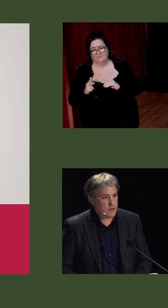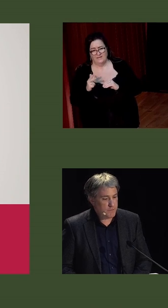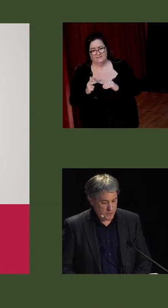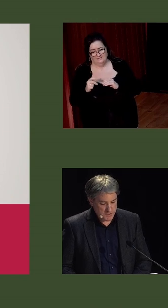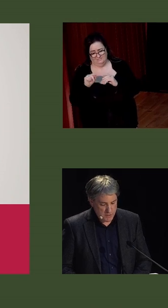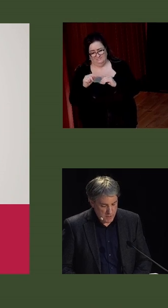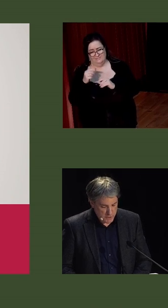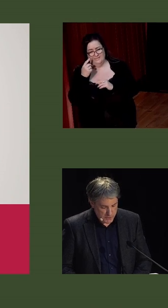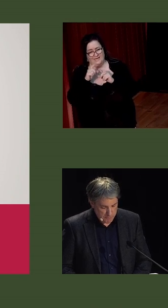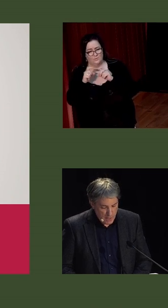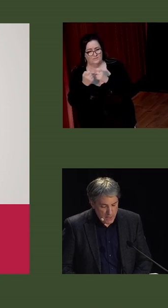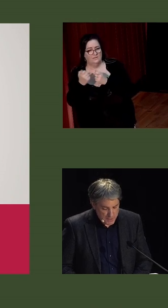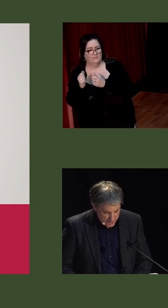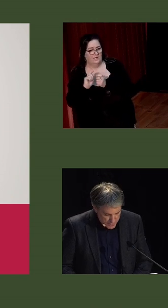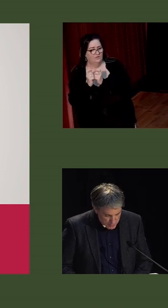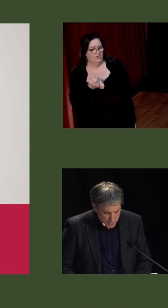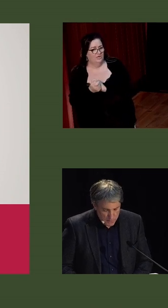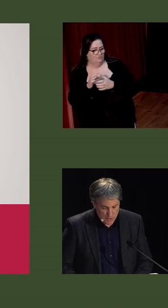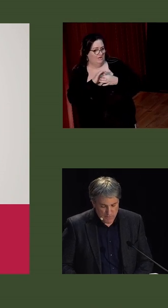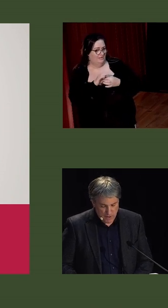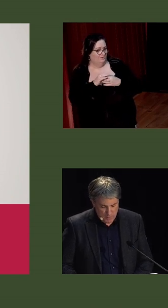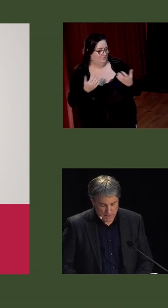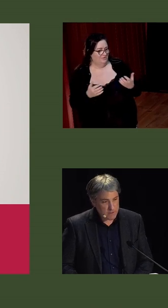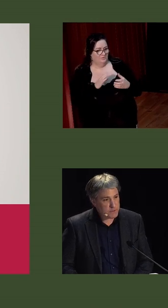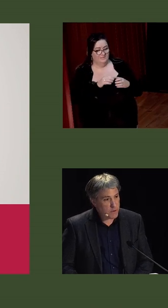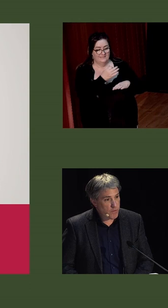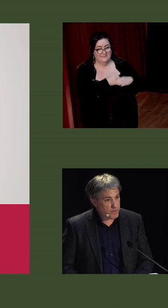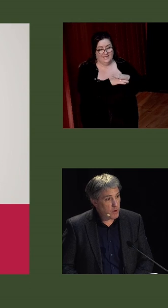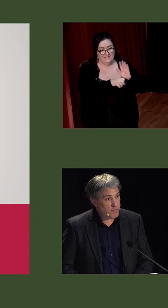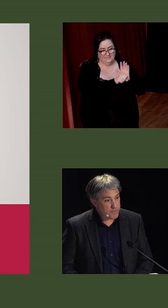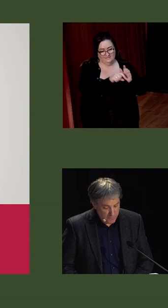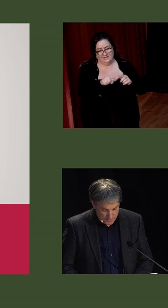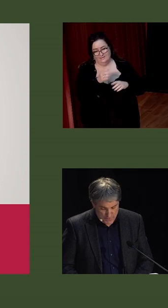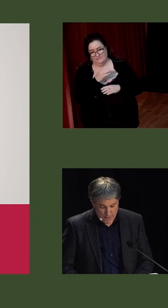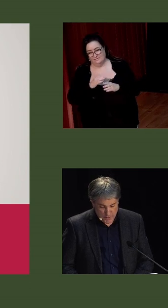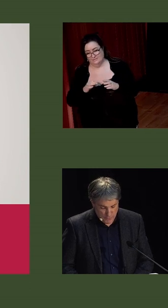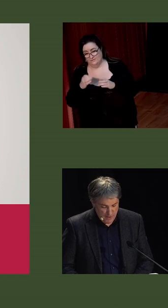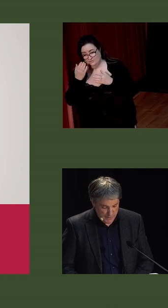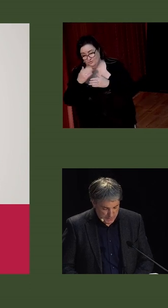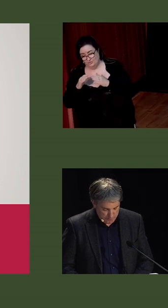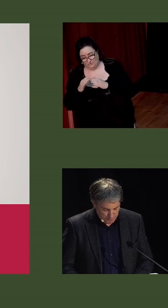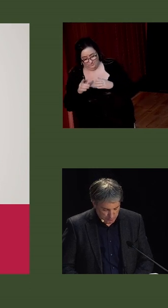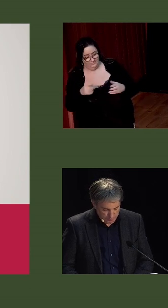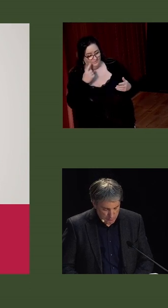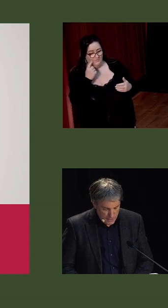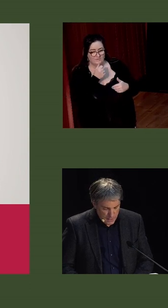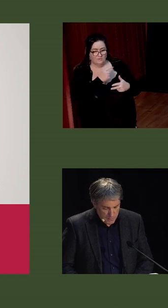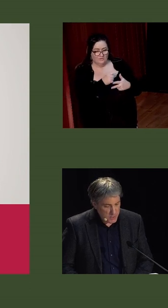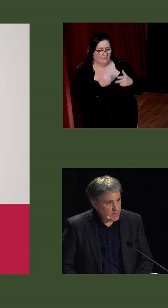the context of Church-State Relations. This afternoon, I will confine myself to an overview of the first two phases.